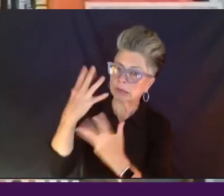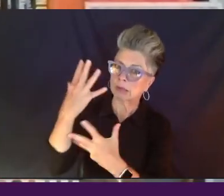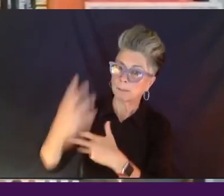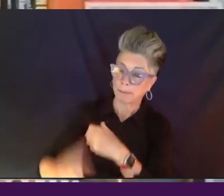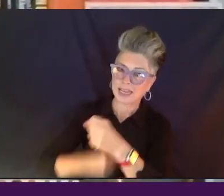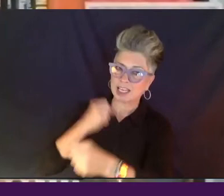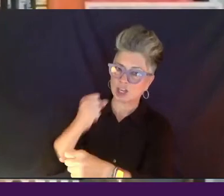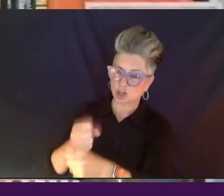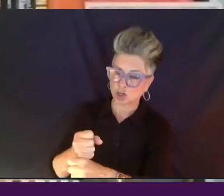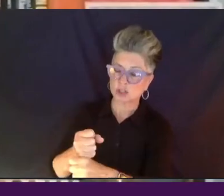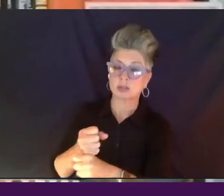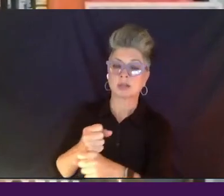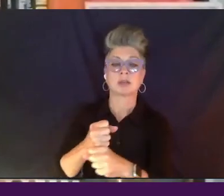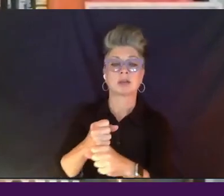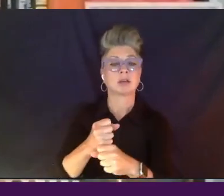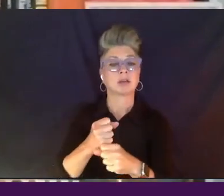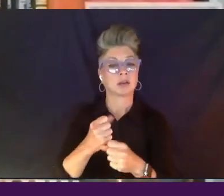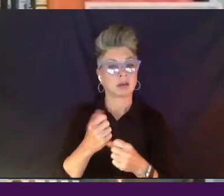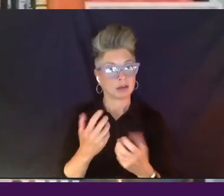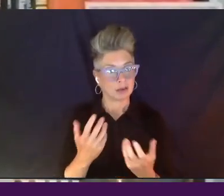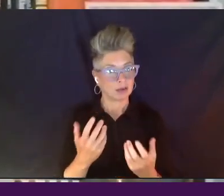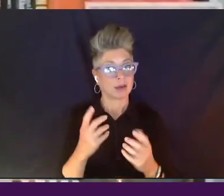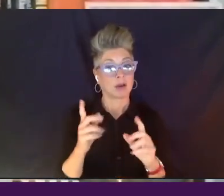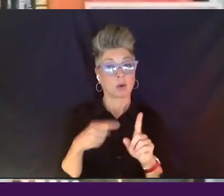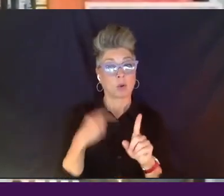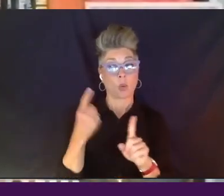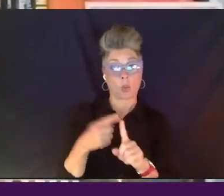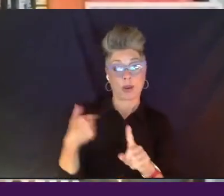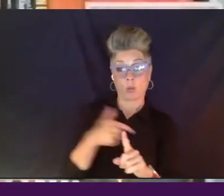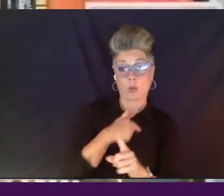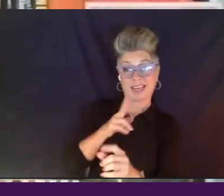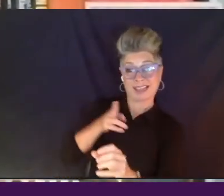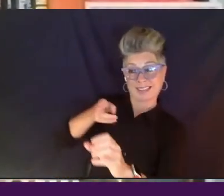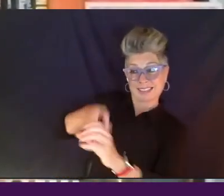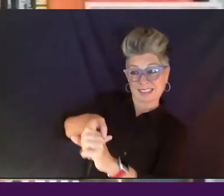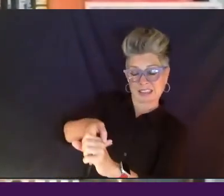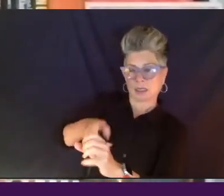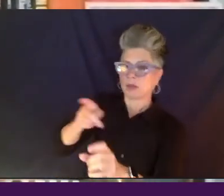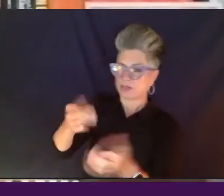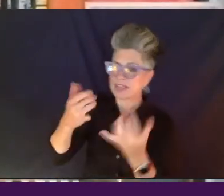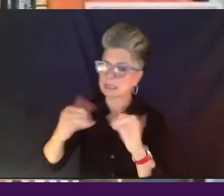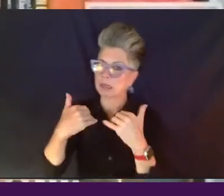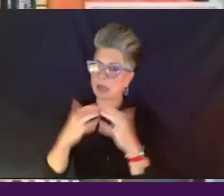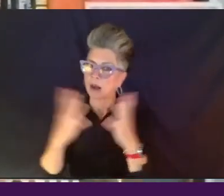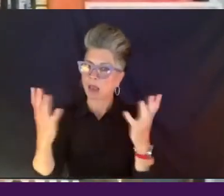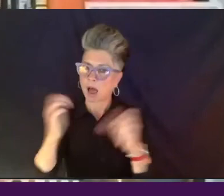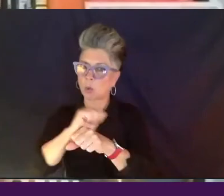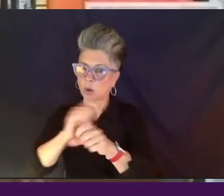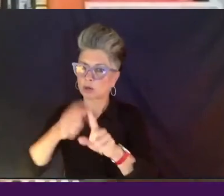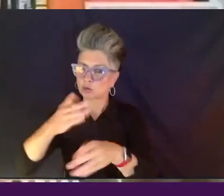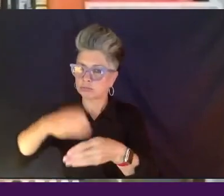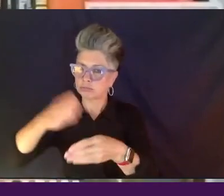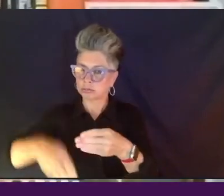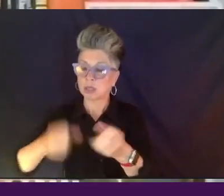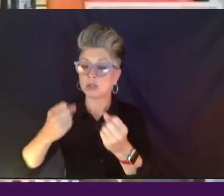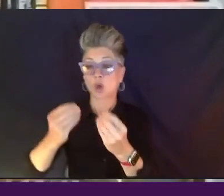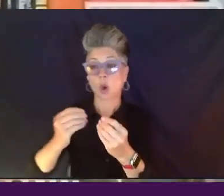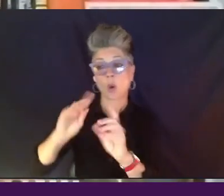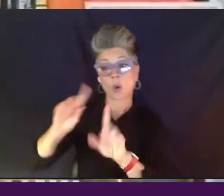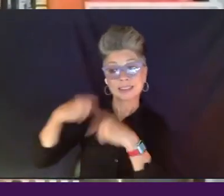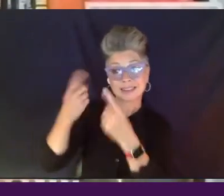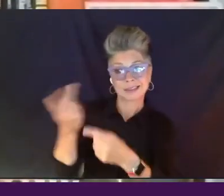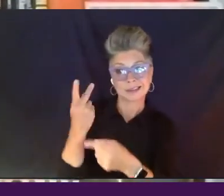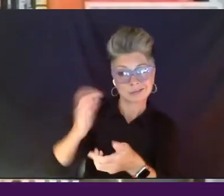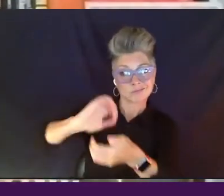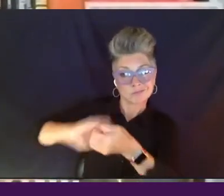we came into it, there was still a lot of work to be done. And so since we've commenced, there's been shooting, scripting,